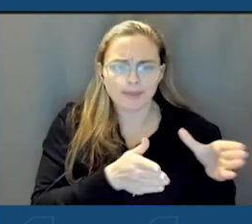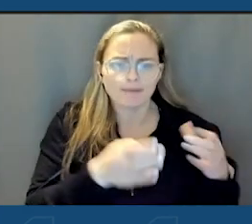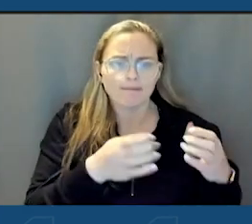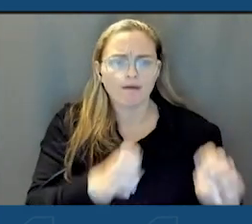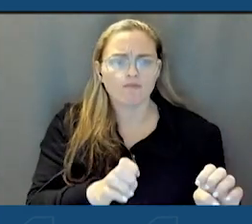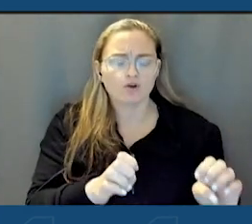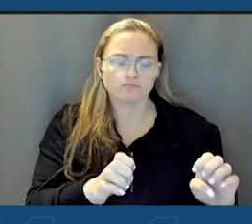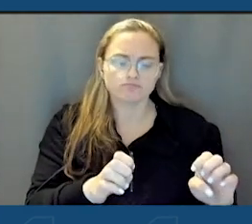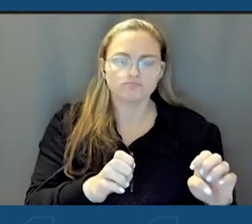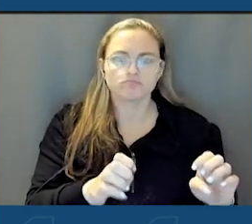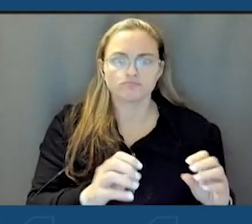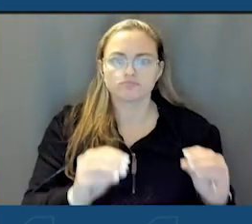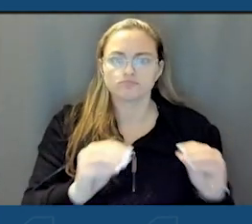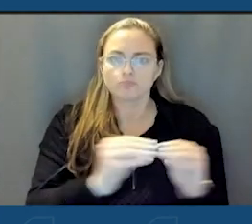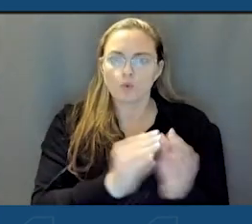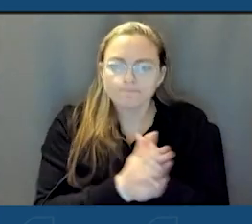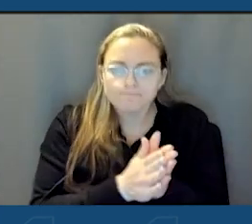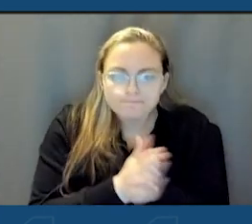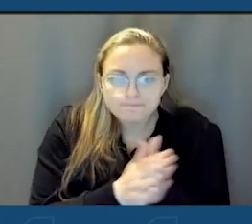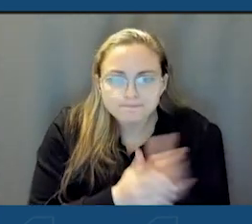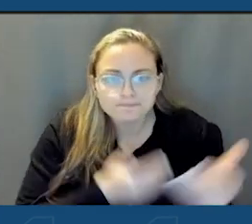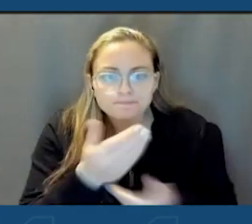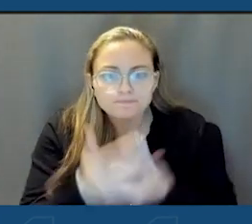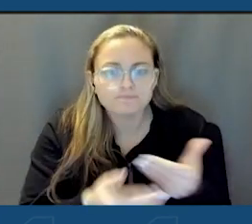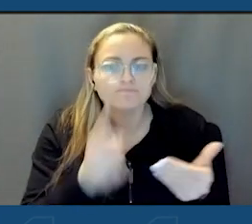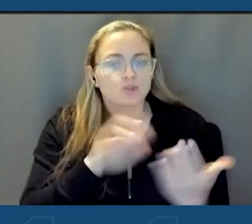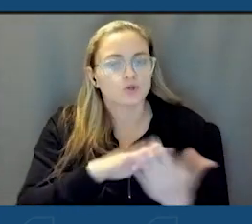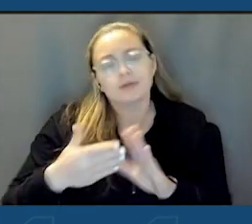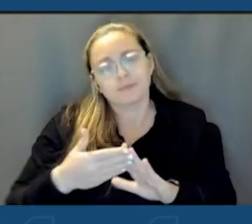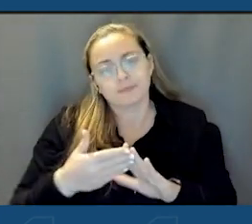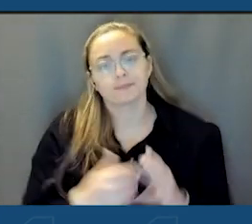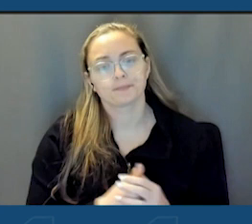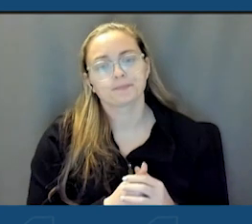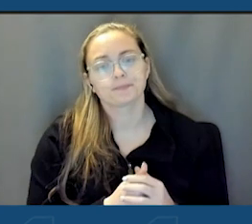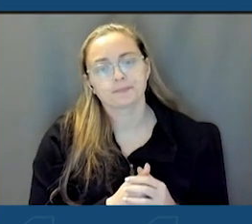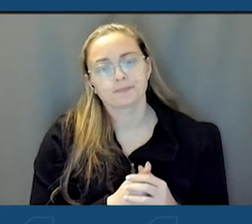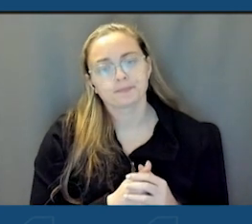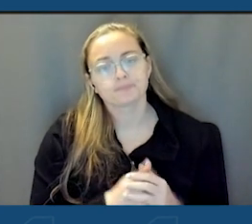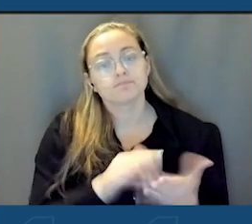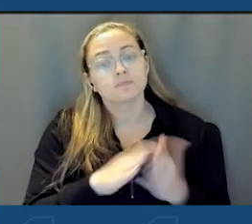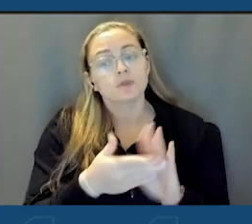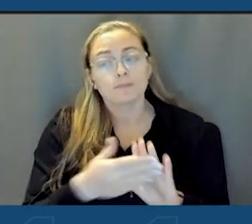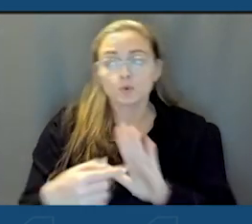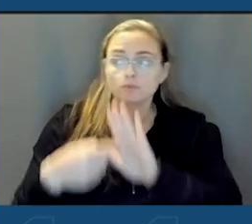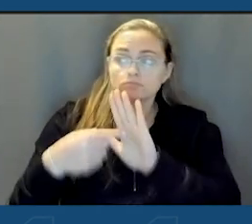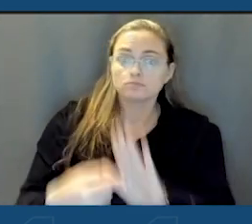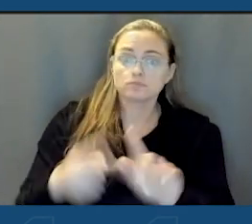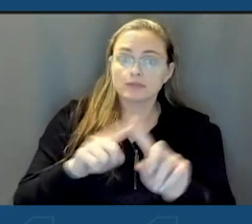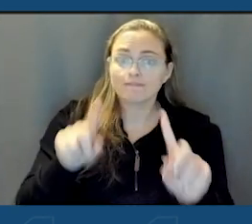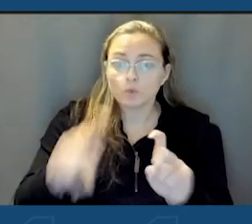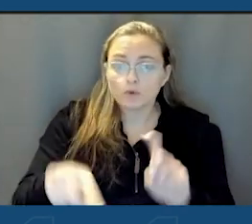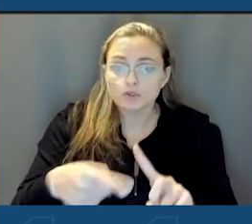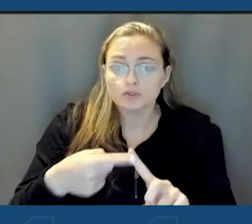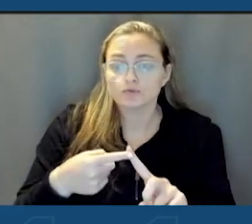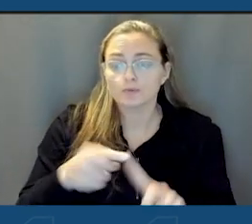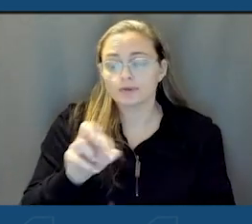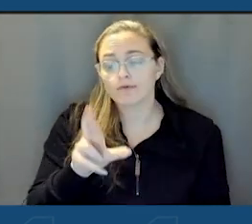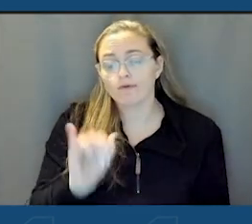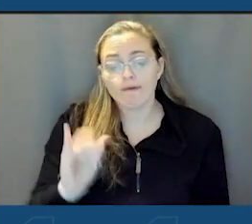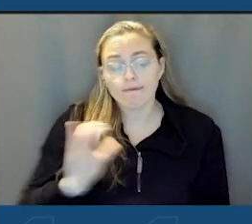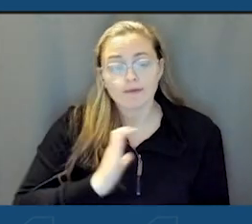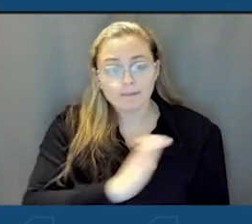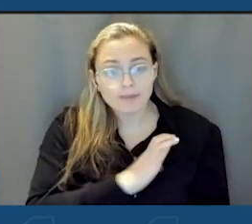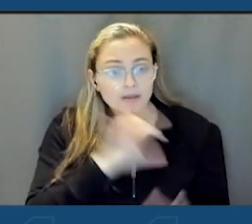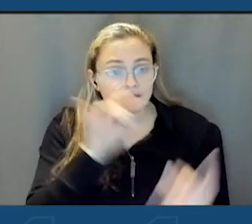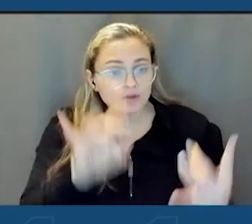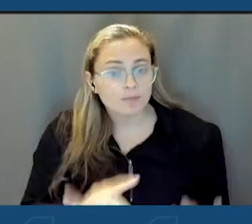built unprecedented momentum in their municipality. The community reflects on the questions from the DRI committee and the feedback from the state to